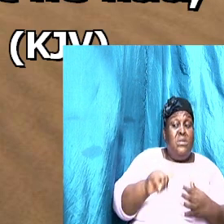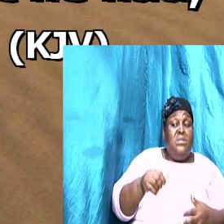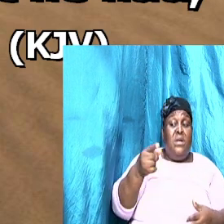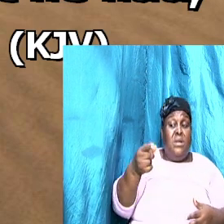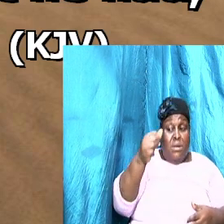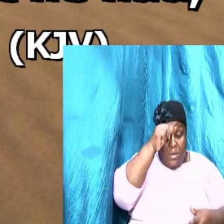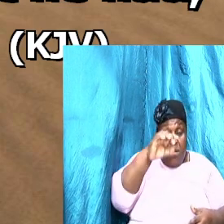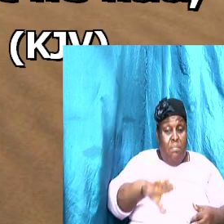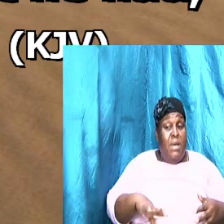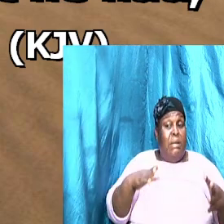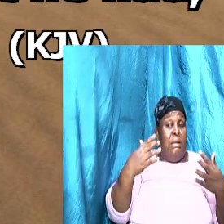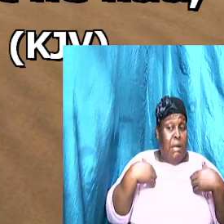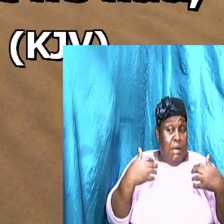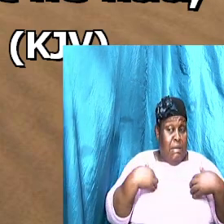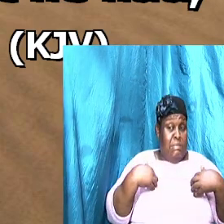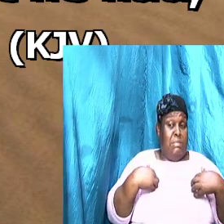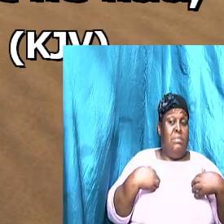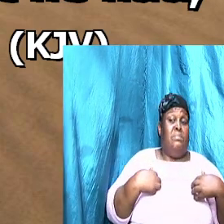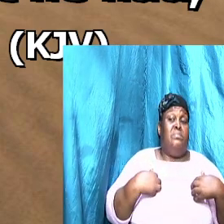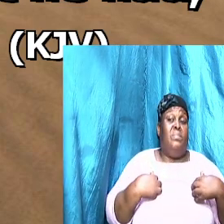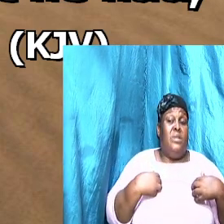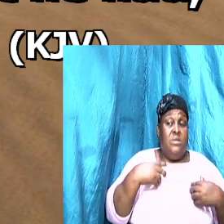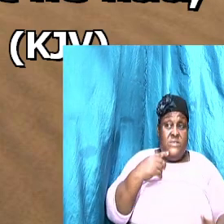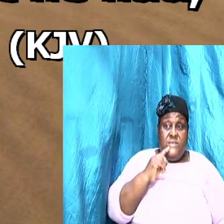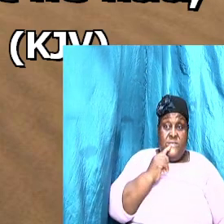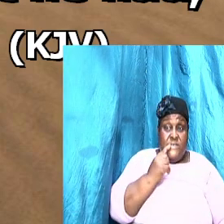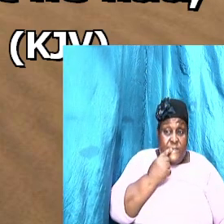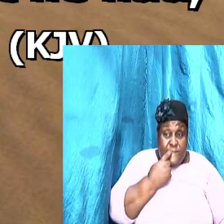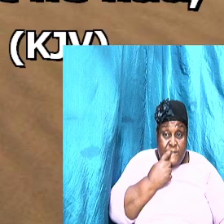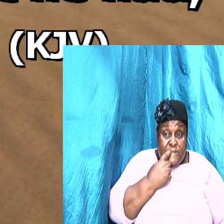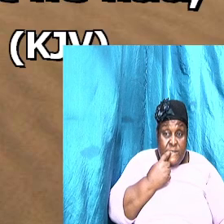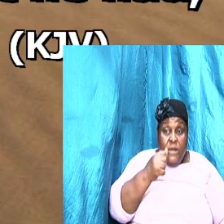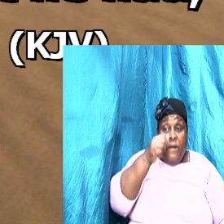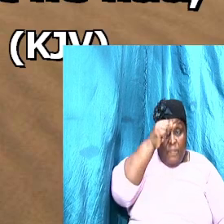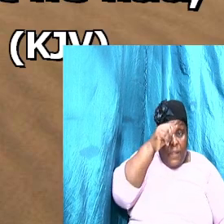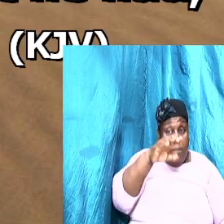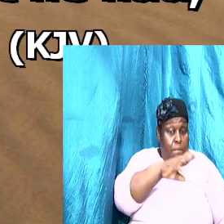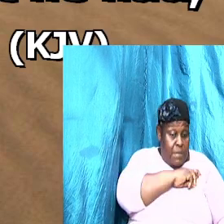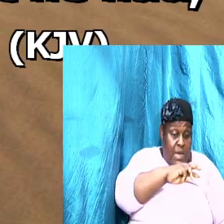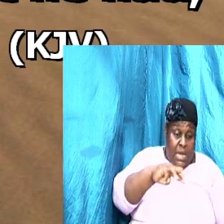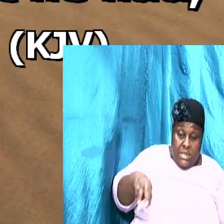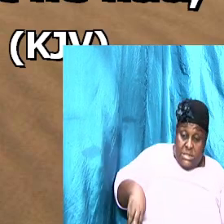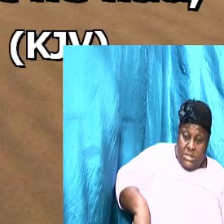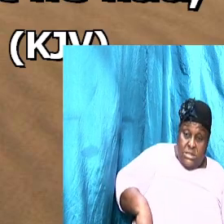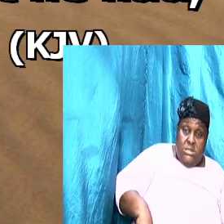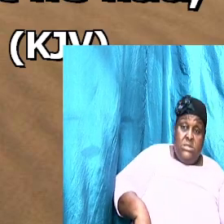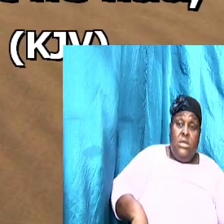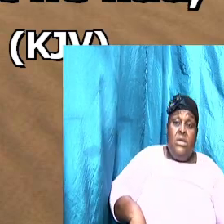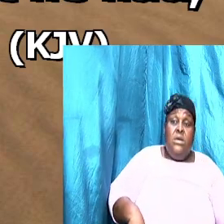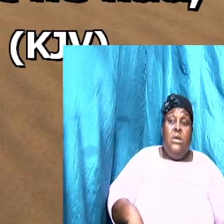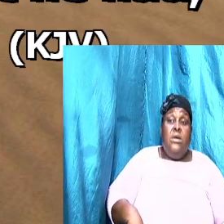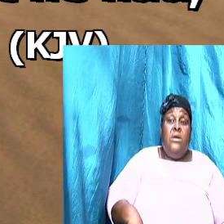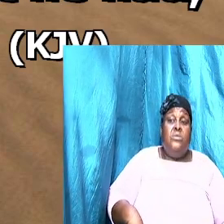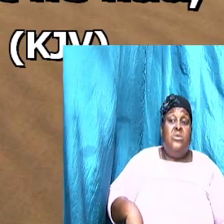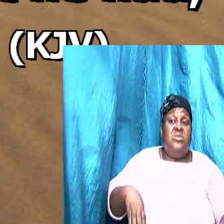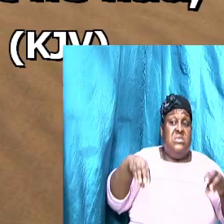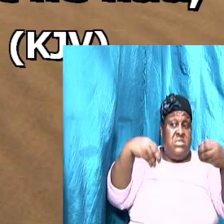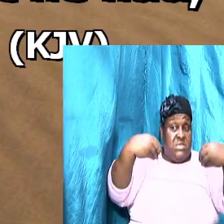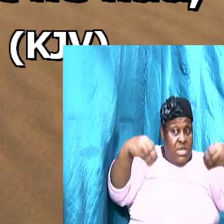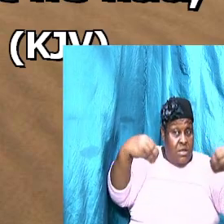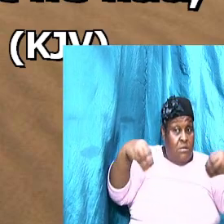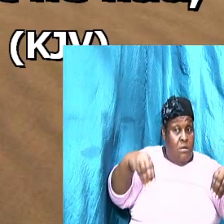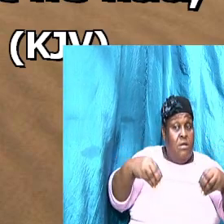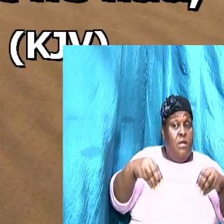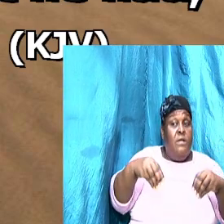he had. So no, this is serious. The man was going to be sold. No doubt into slavery.